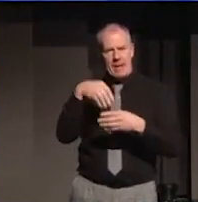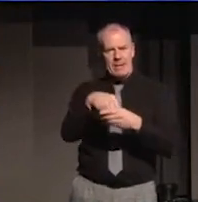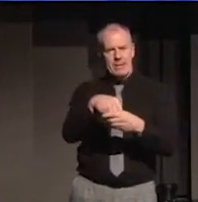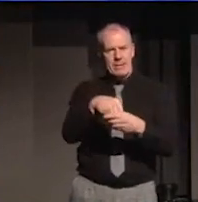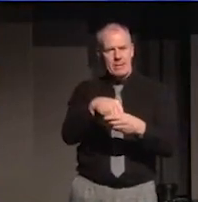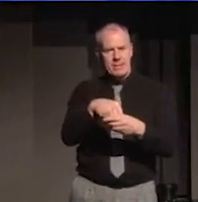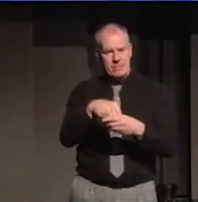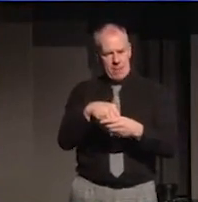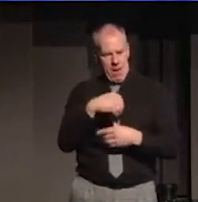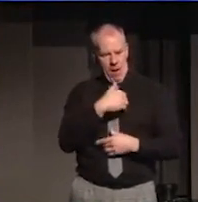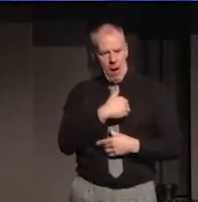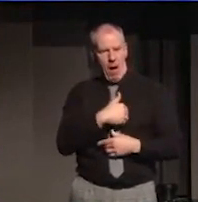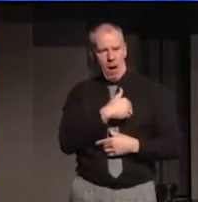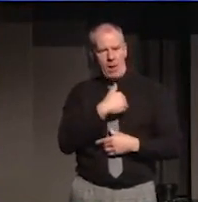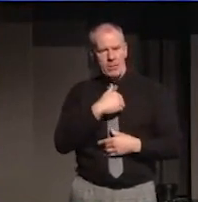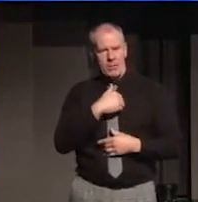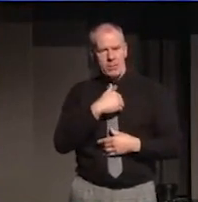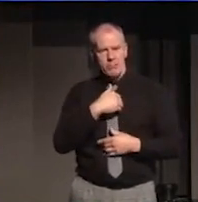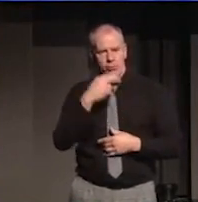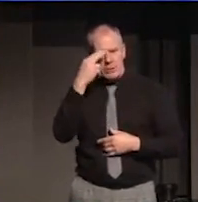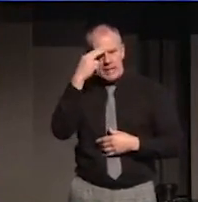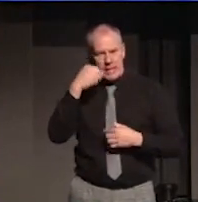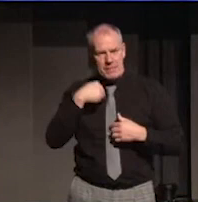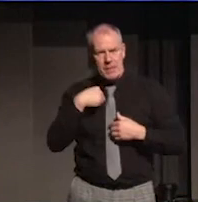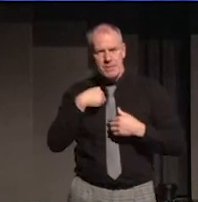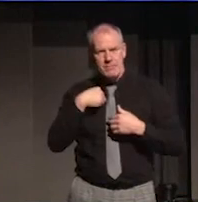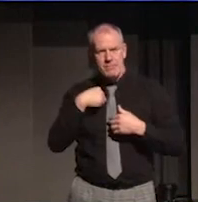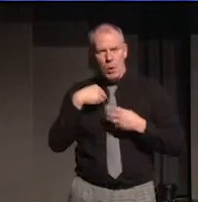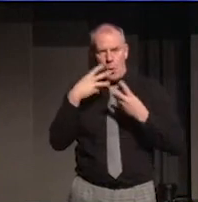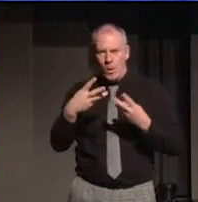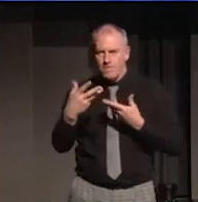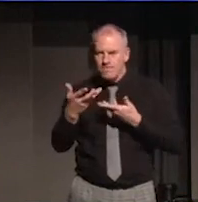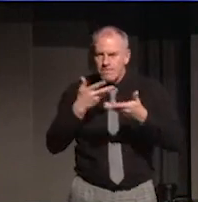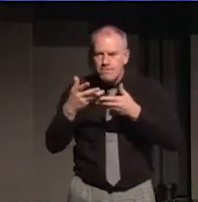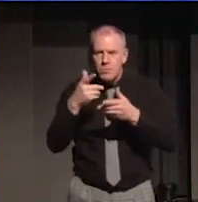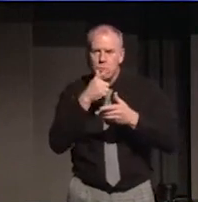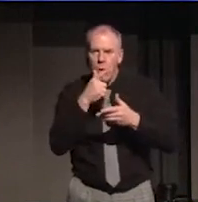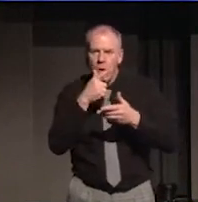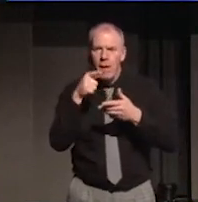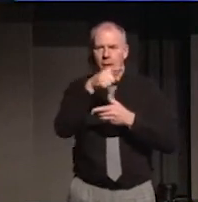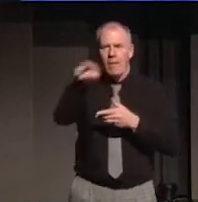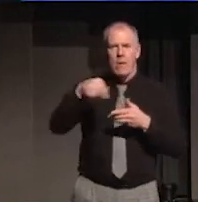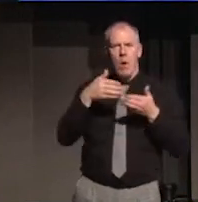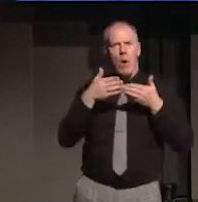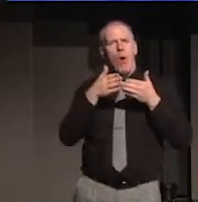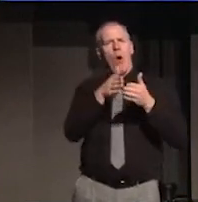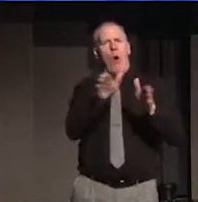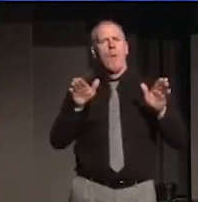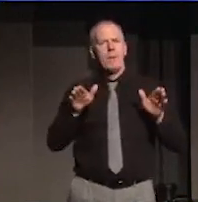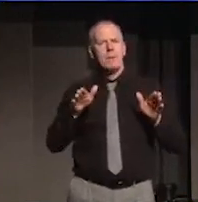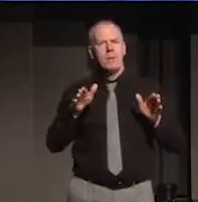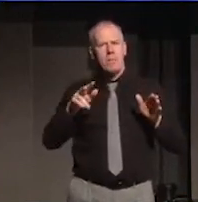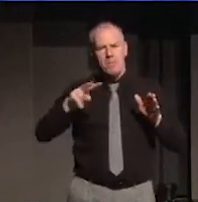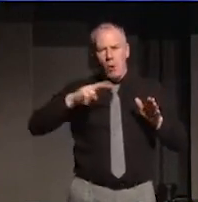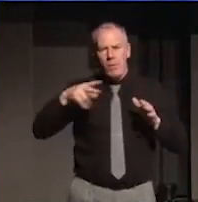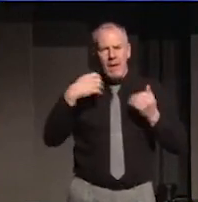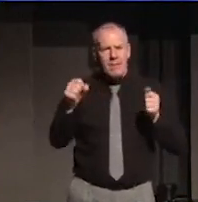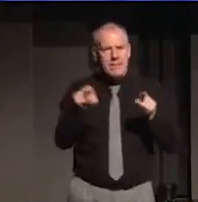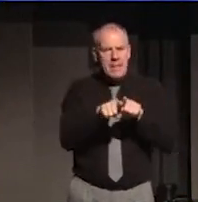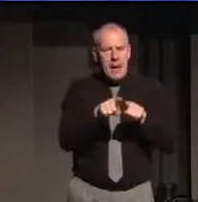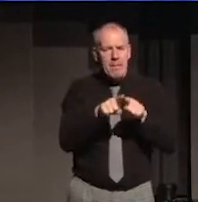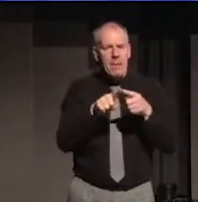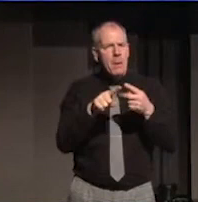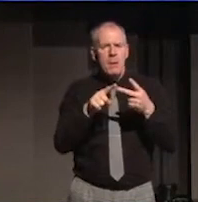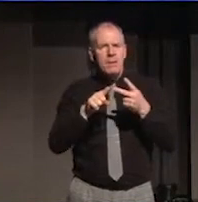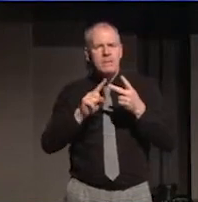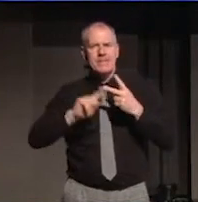the genuine appreciation for making an effort to come and talk, and the openness about what we had in common and what